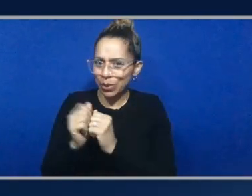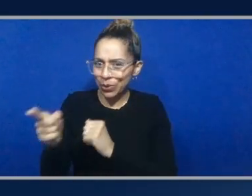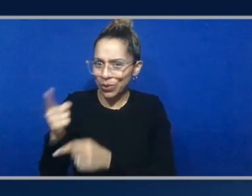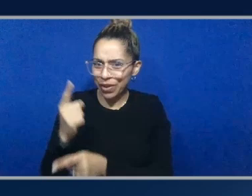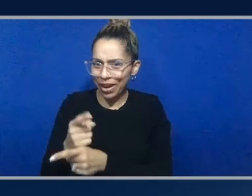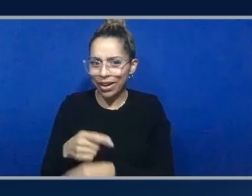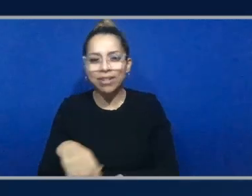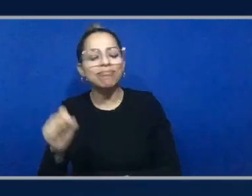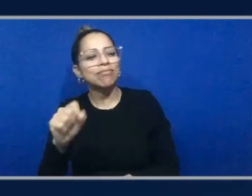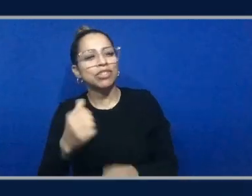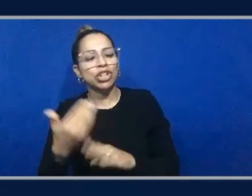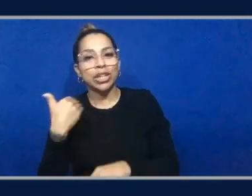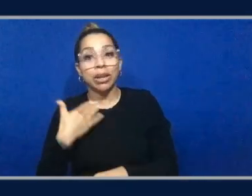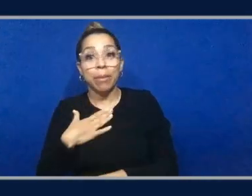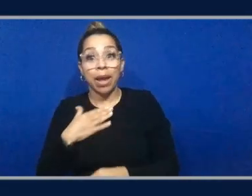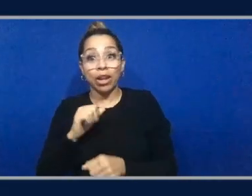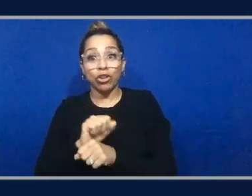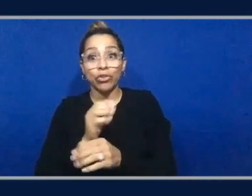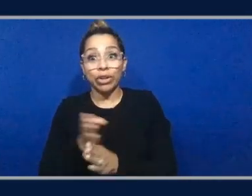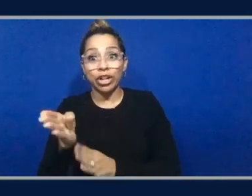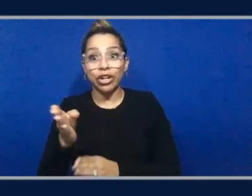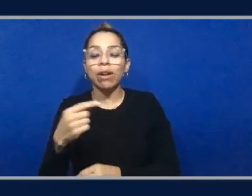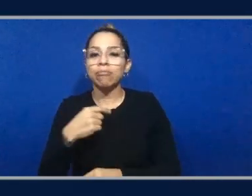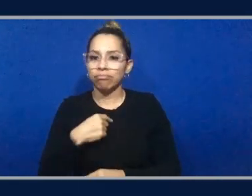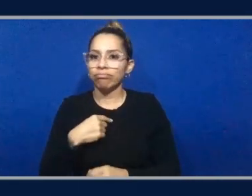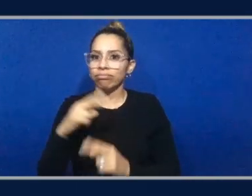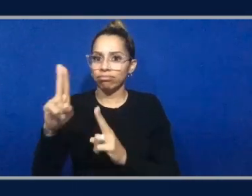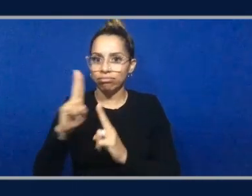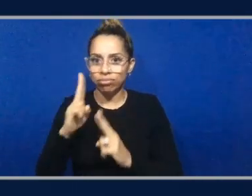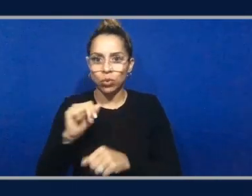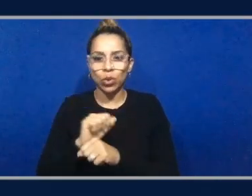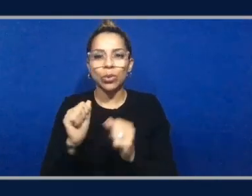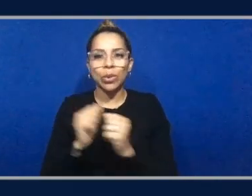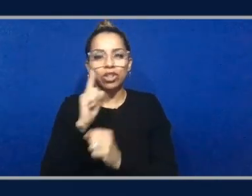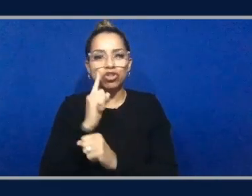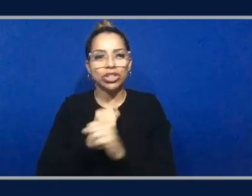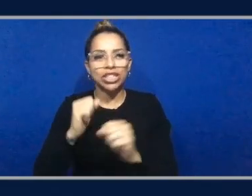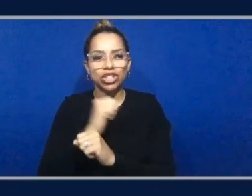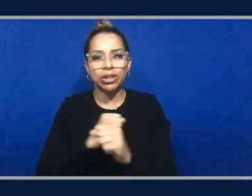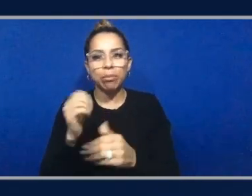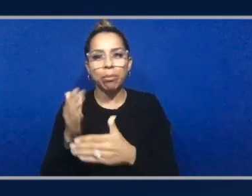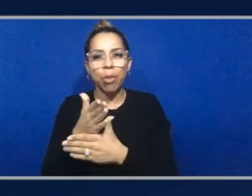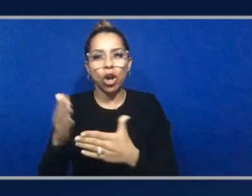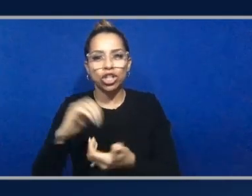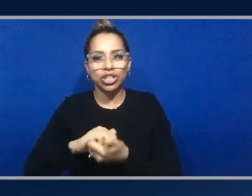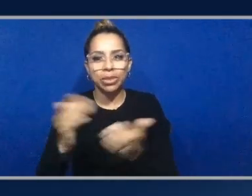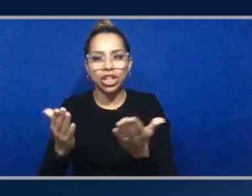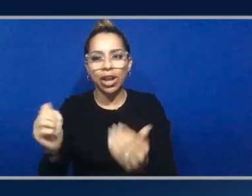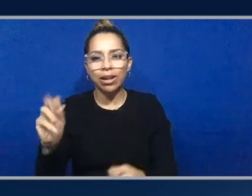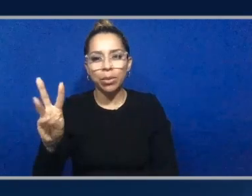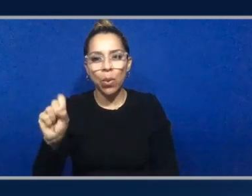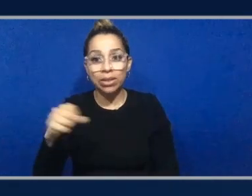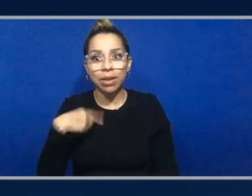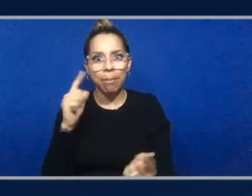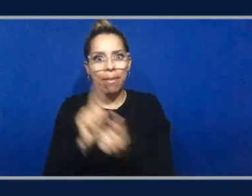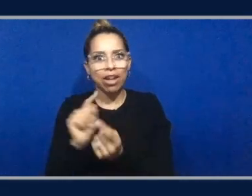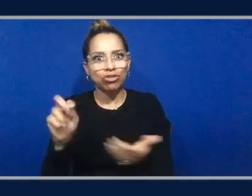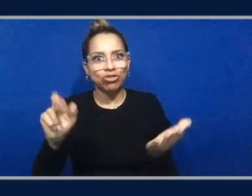I guess, in my career, I got the privilege of working with strategic partnerships here at AWS, where I met Travis.